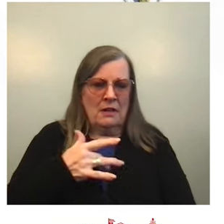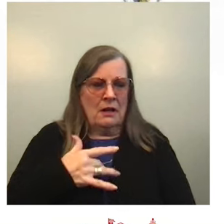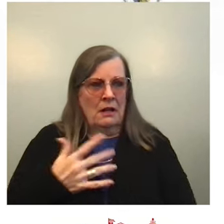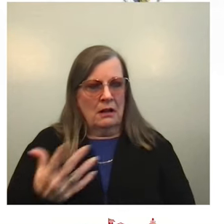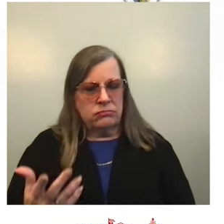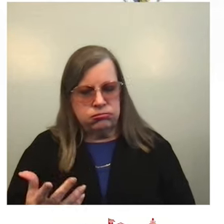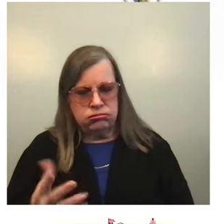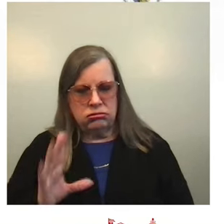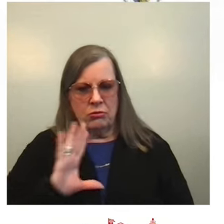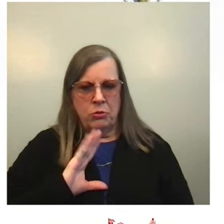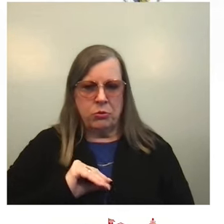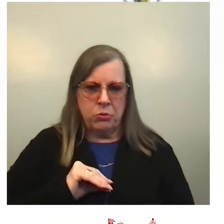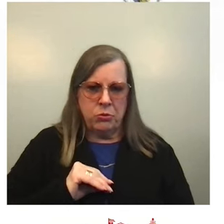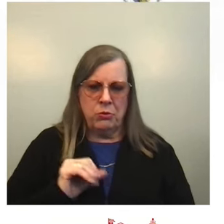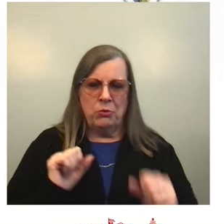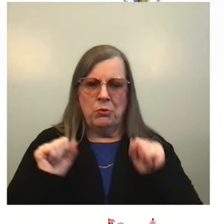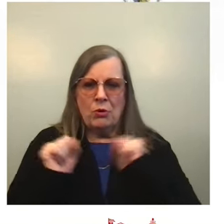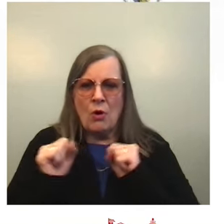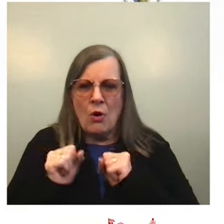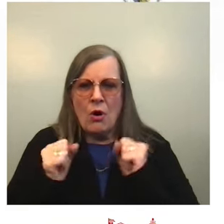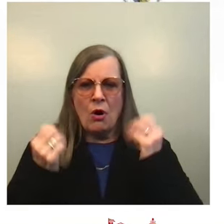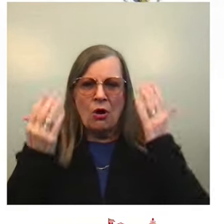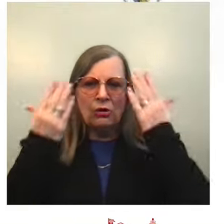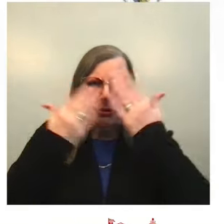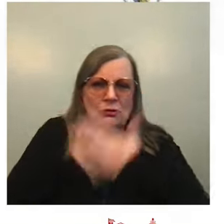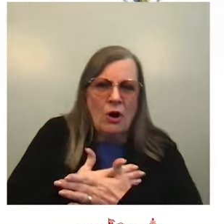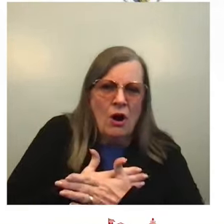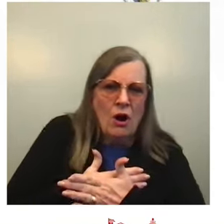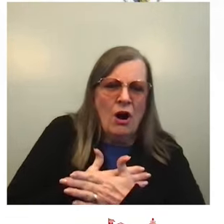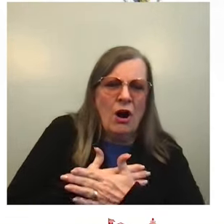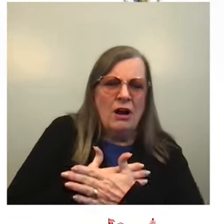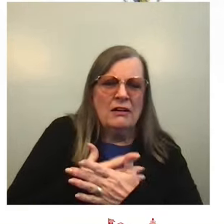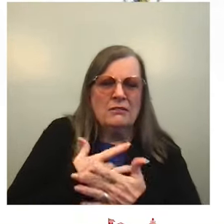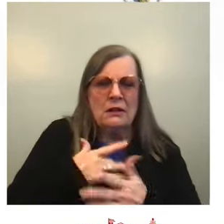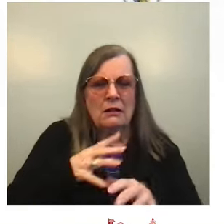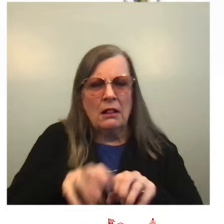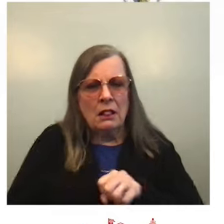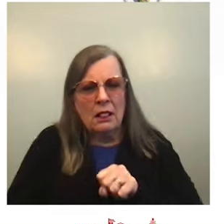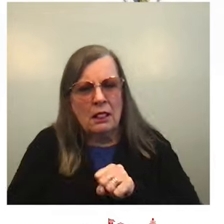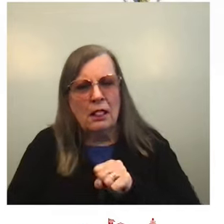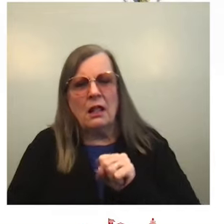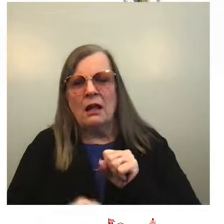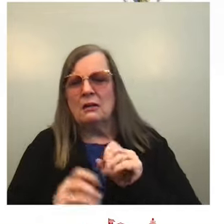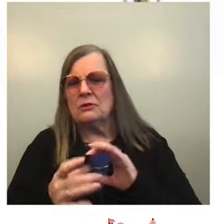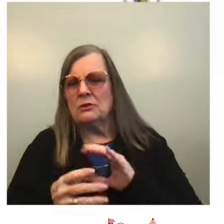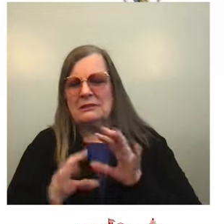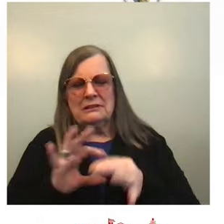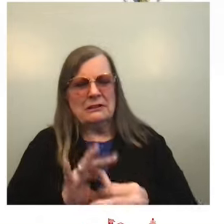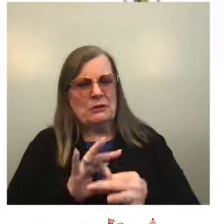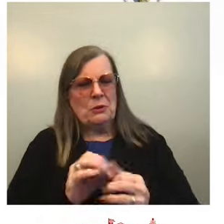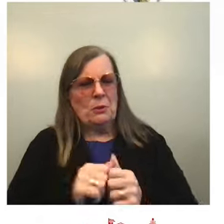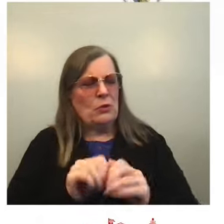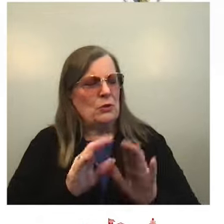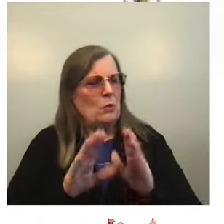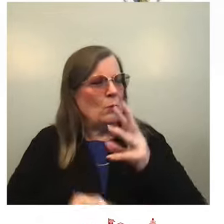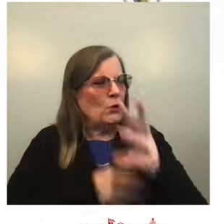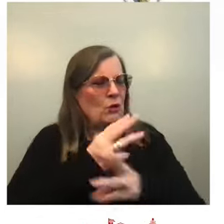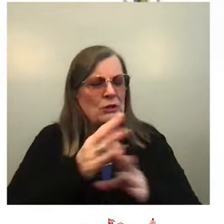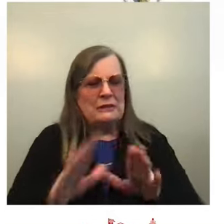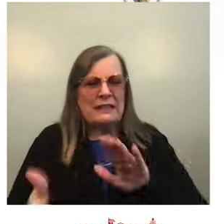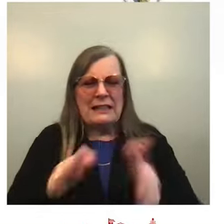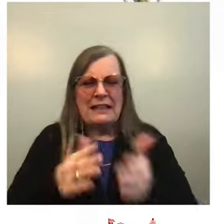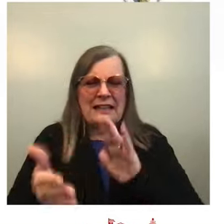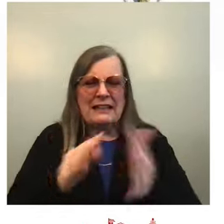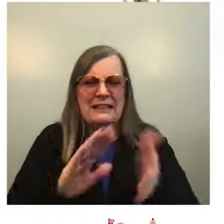our hearts grow heavy in the face of a tumultuous world. As we miss those who are no longer with us.